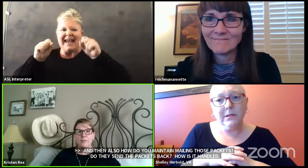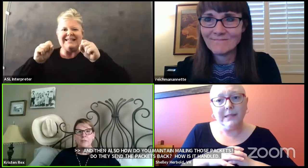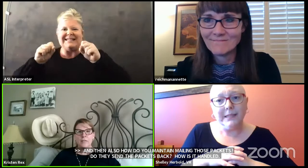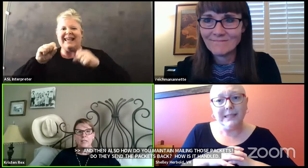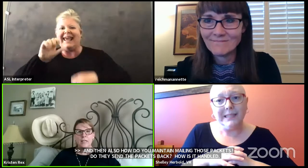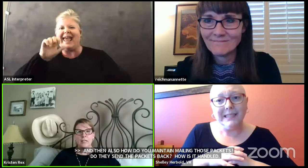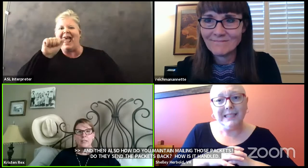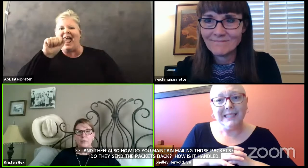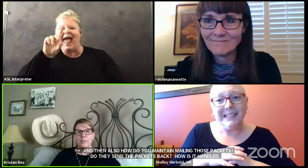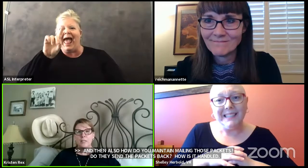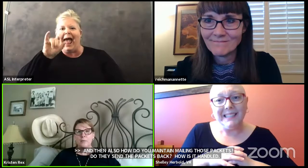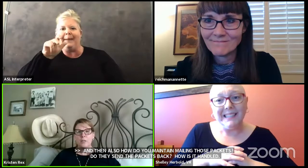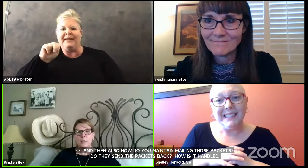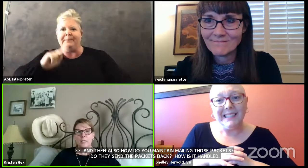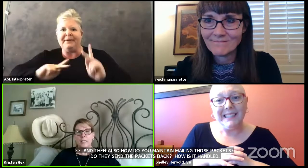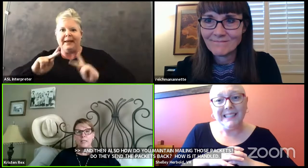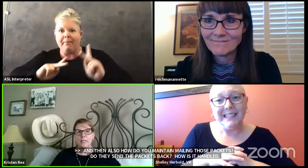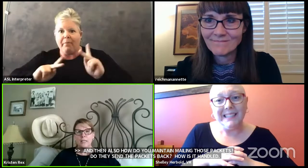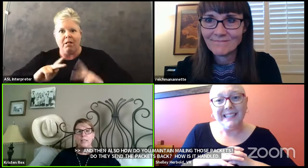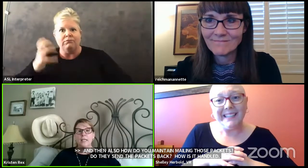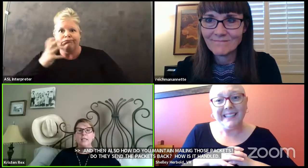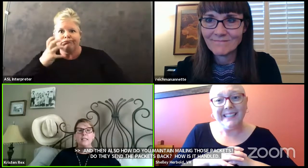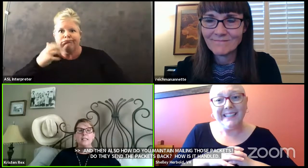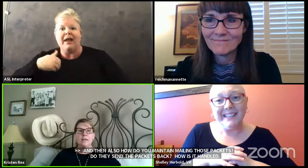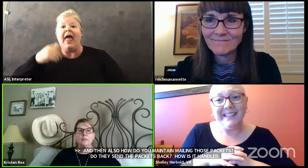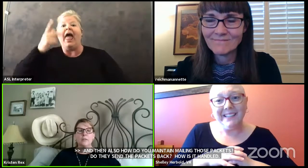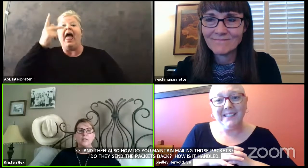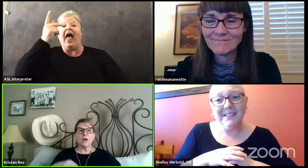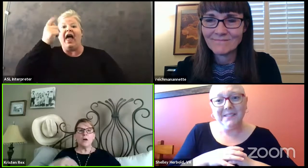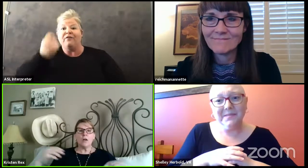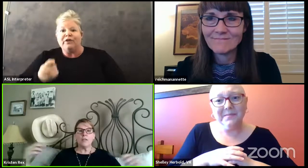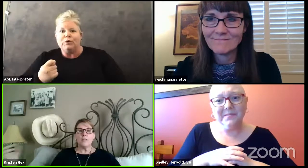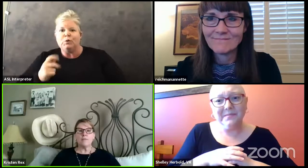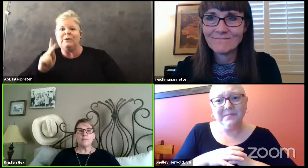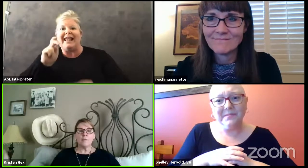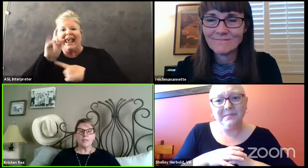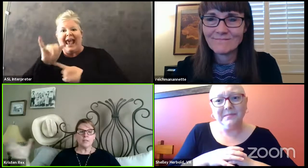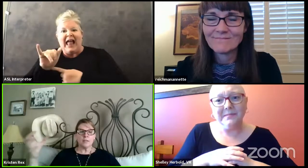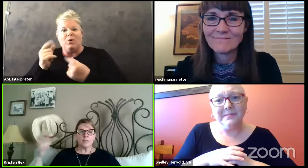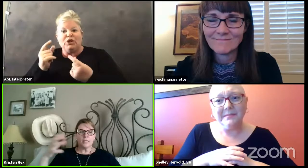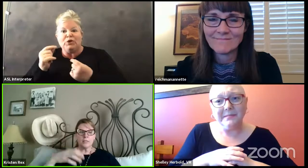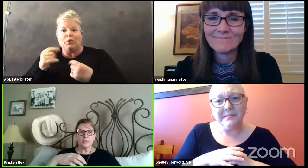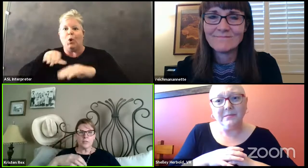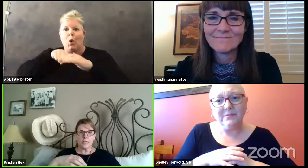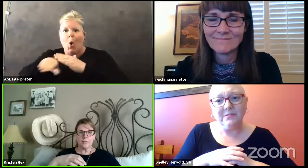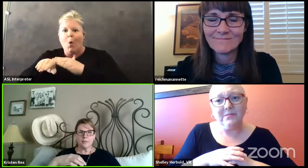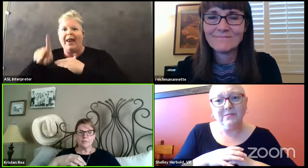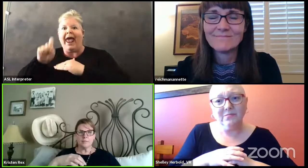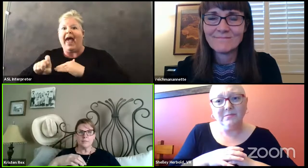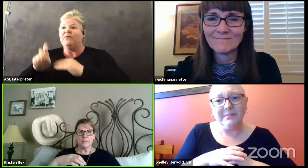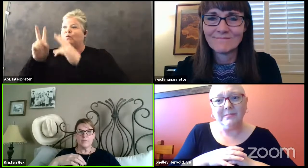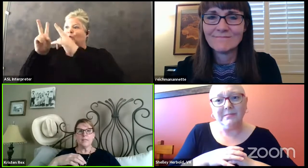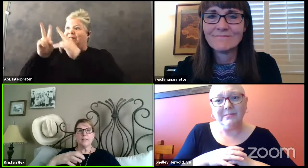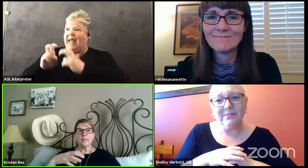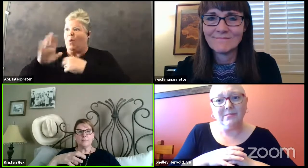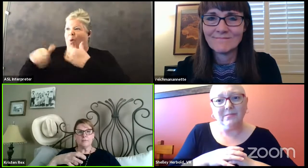that every Tuesday, Kelly Creasy was going in, downloading all of the information that the teacher sent